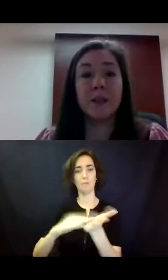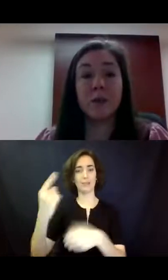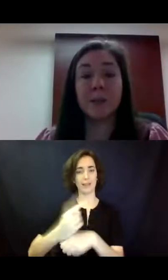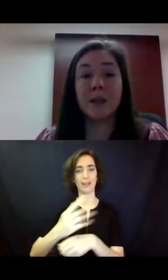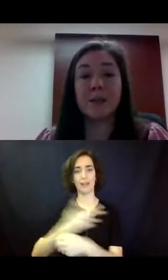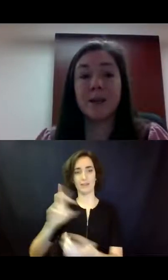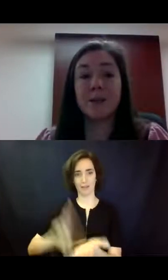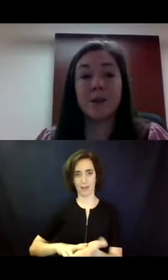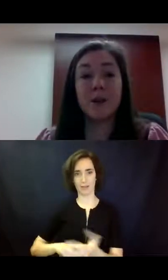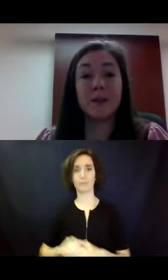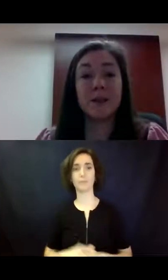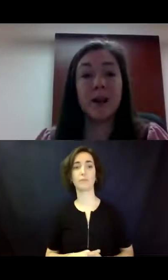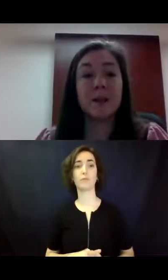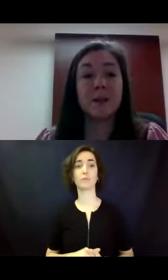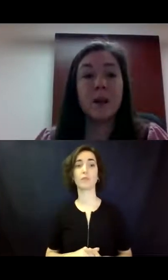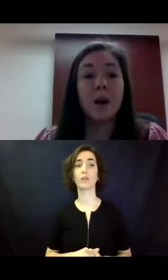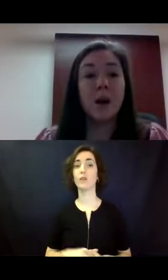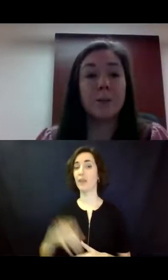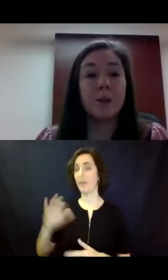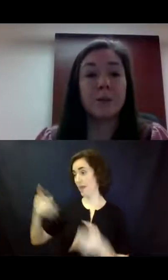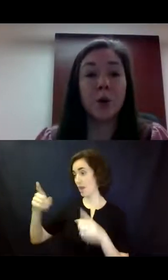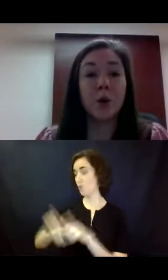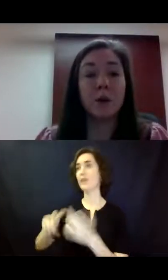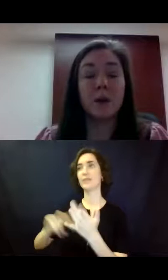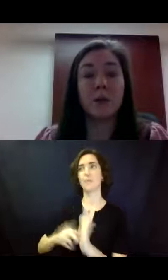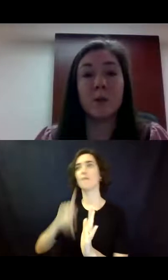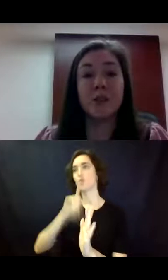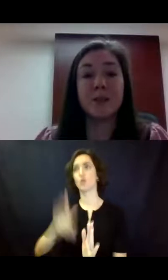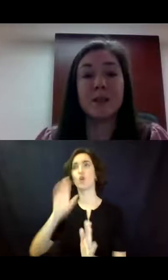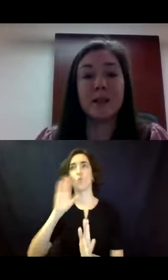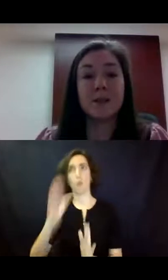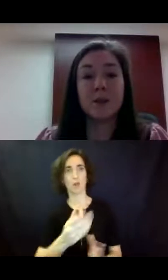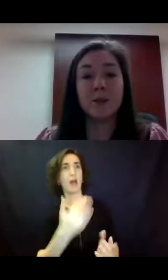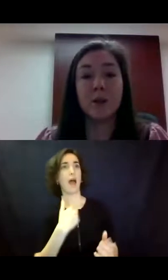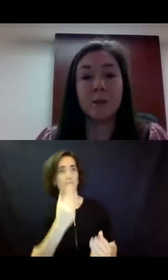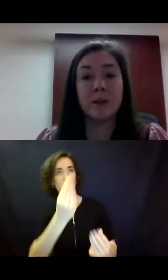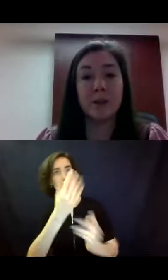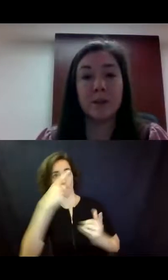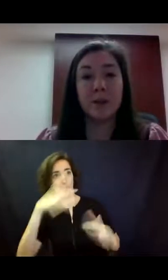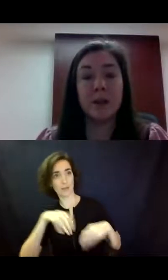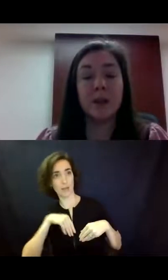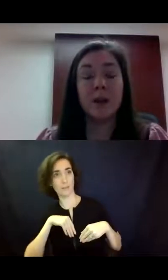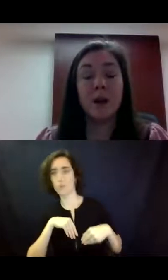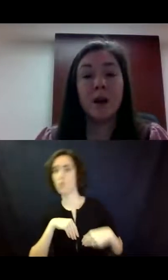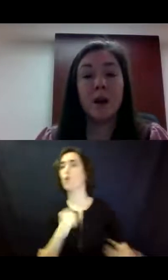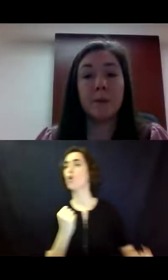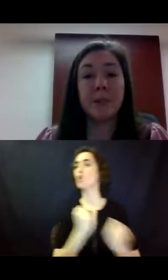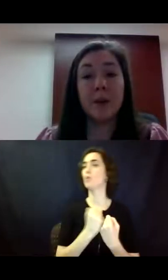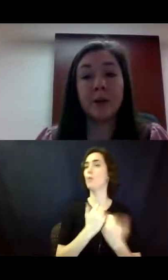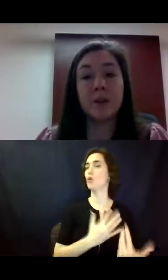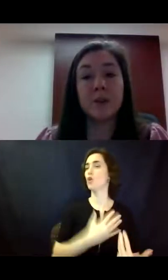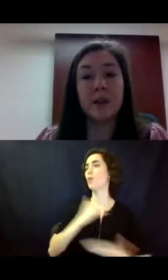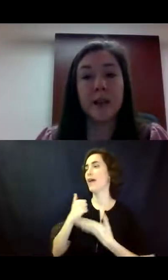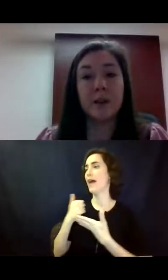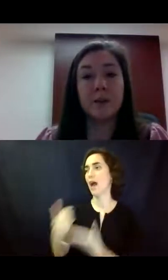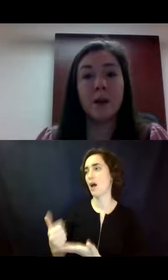informed consents? No, it does not. Um, the supporter is going to assist the person with a disability, um, to